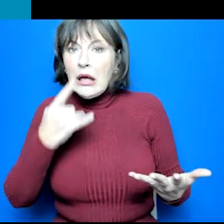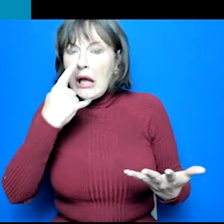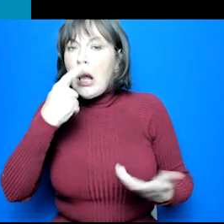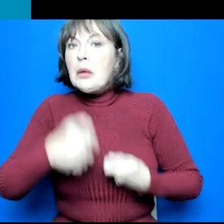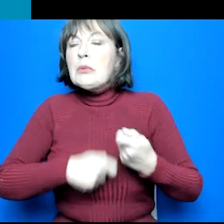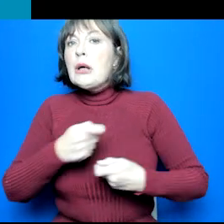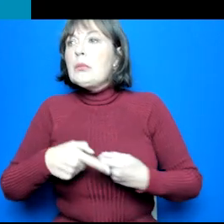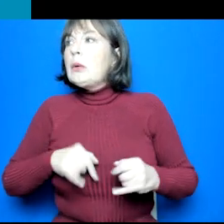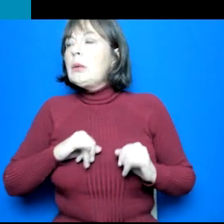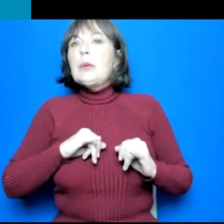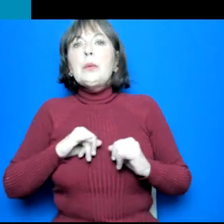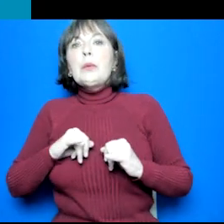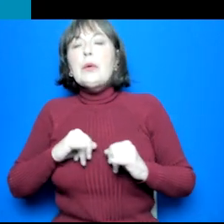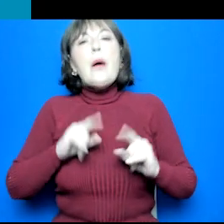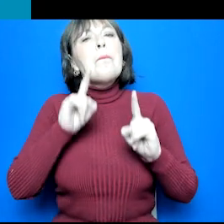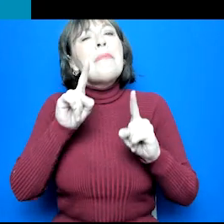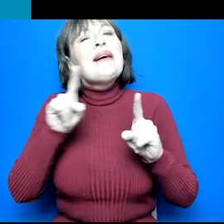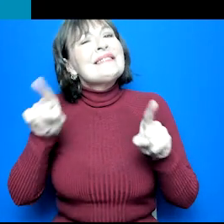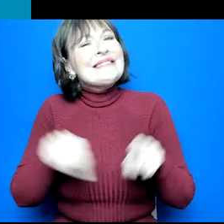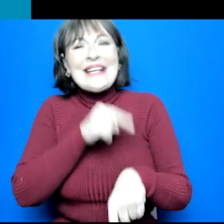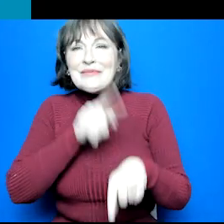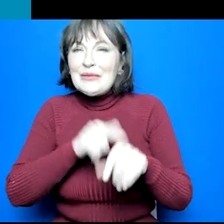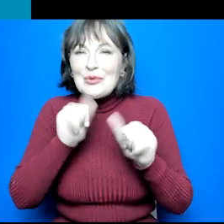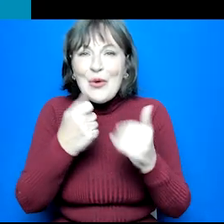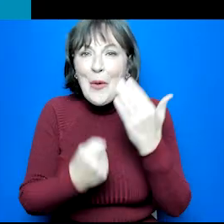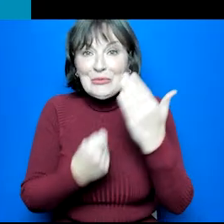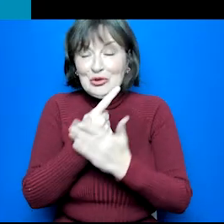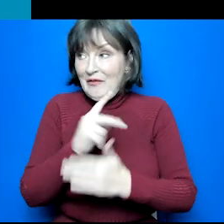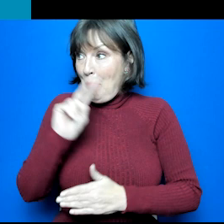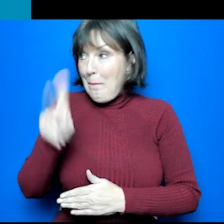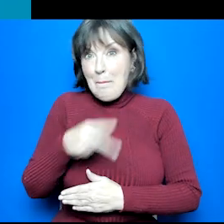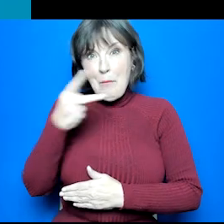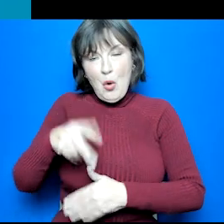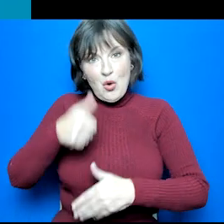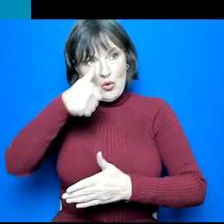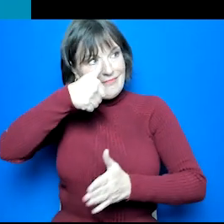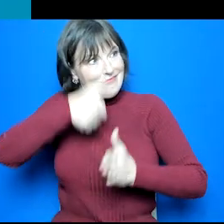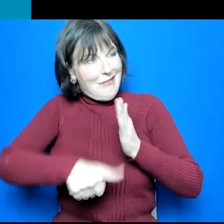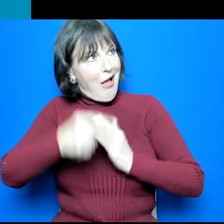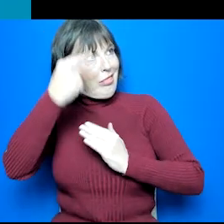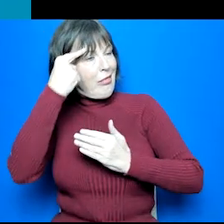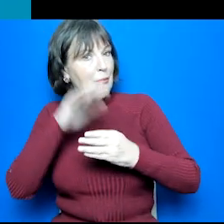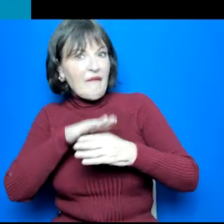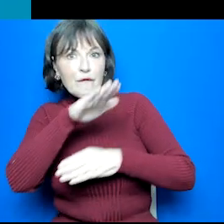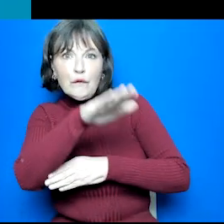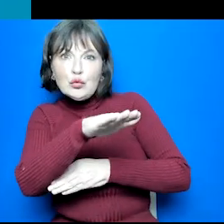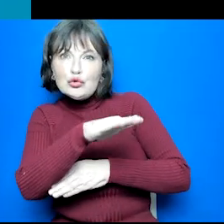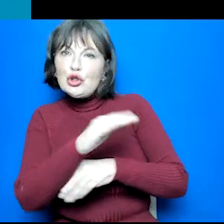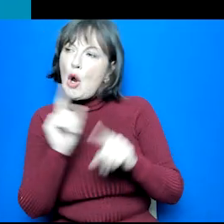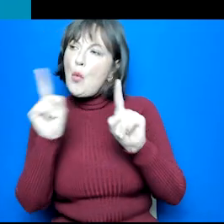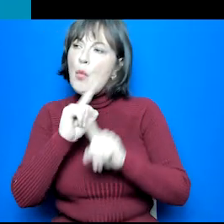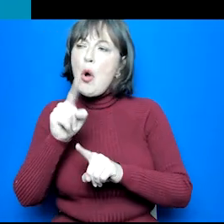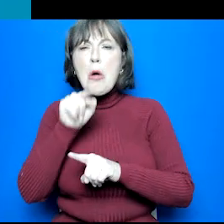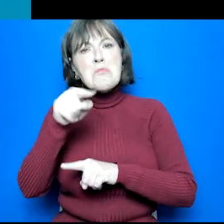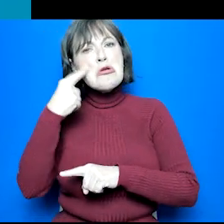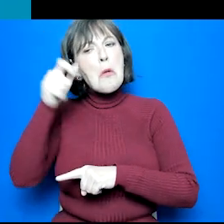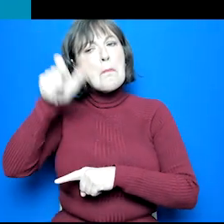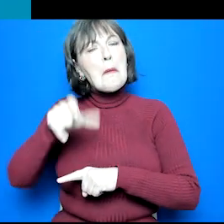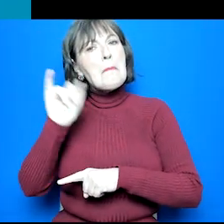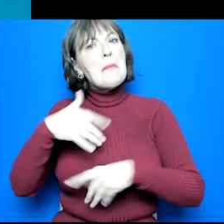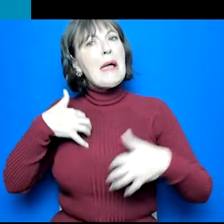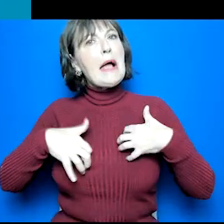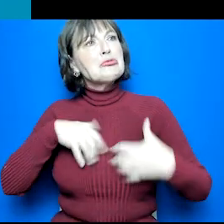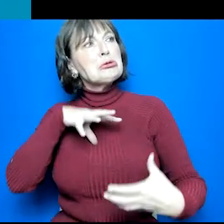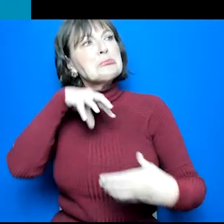be a bit daunting for them, but it's also a really good opportunity for you both to start thinking about the future and what they might be interested in doing.